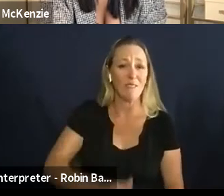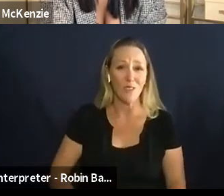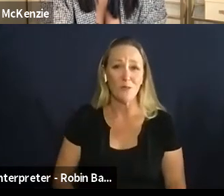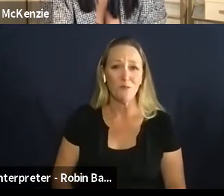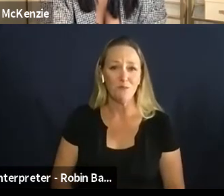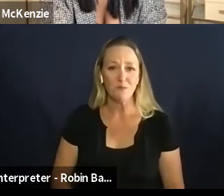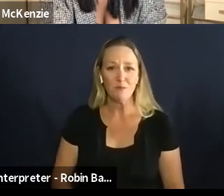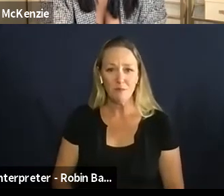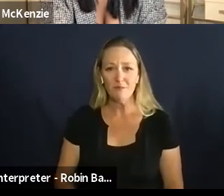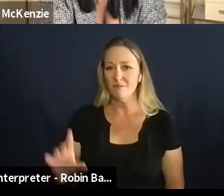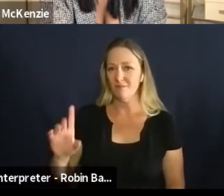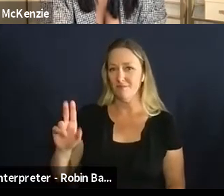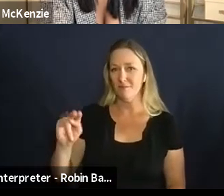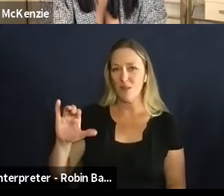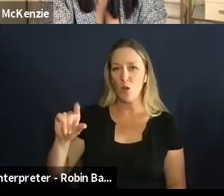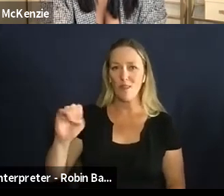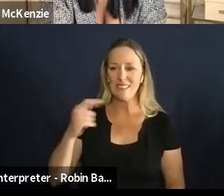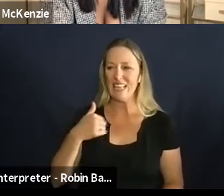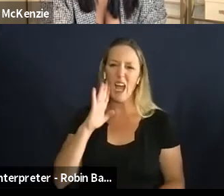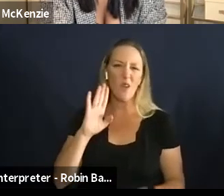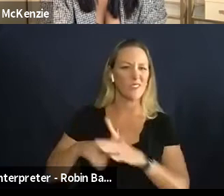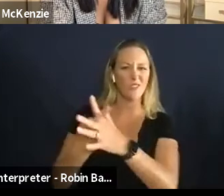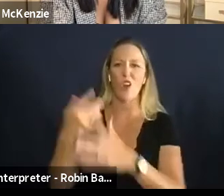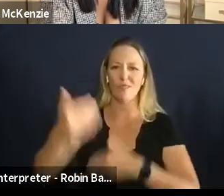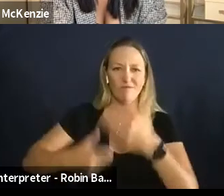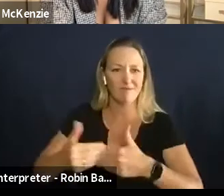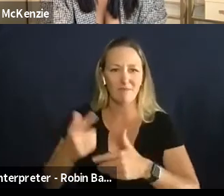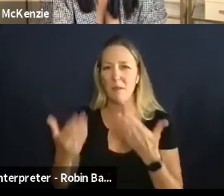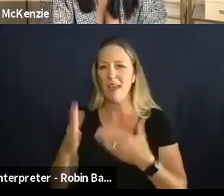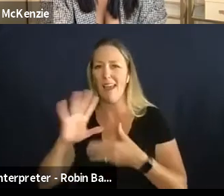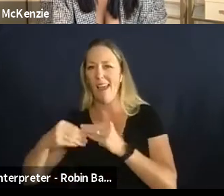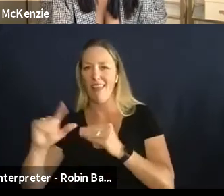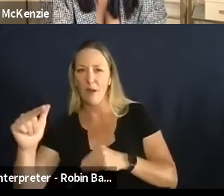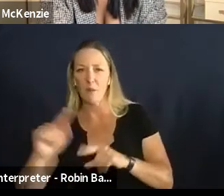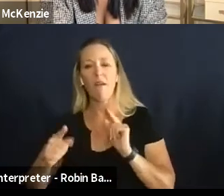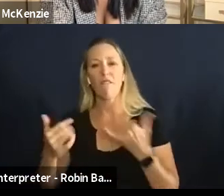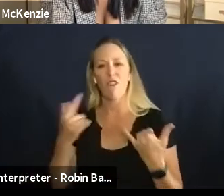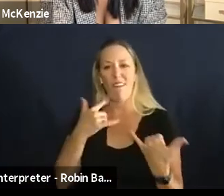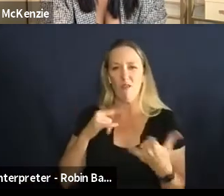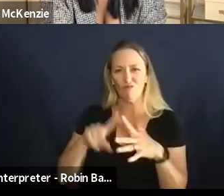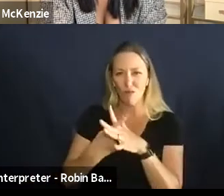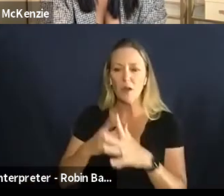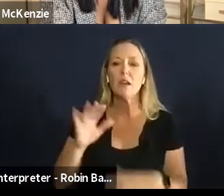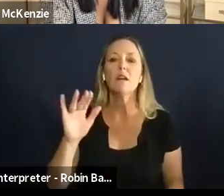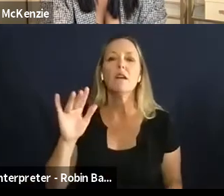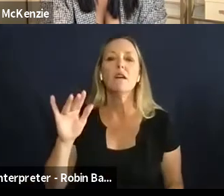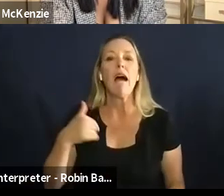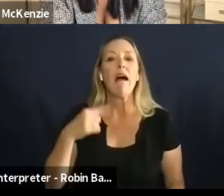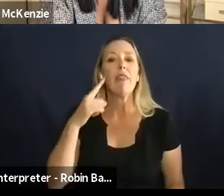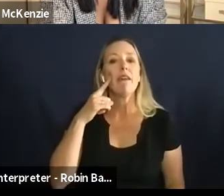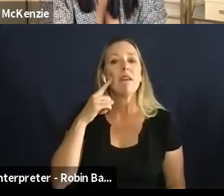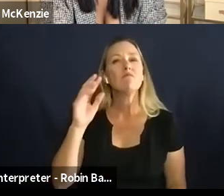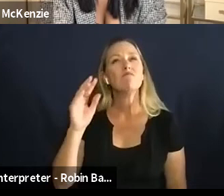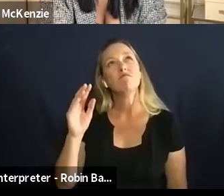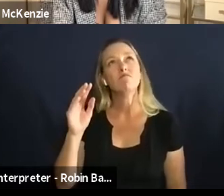i'll just jump in and maybe i'll jump in afterwards but just to get the the ball rolling is um you know i think that